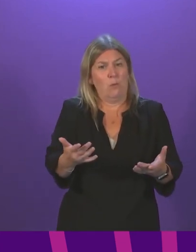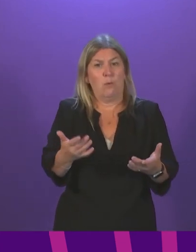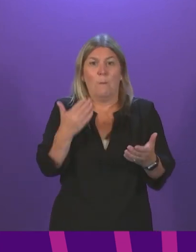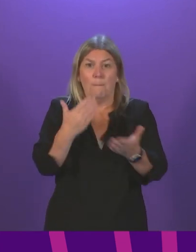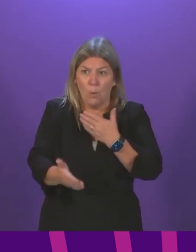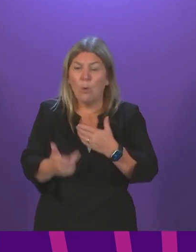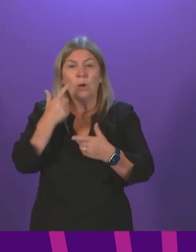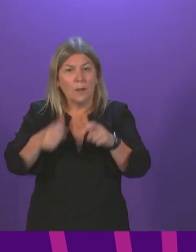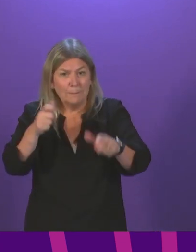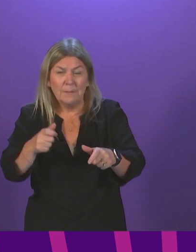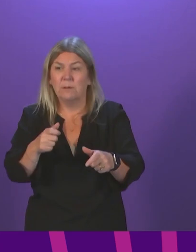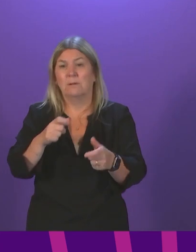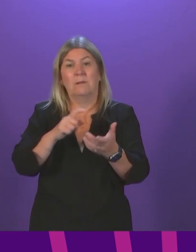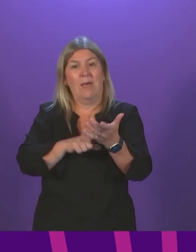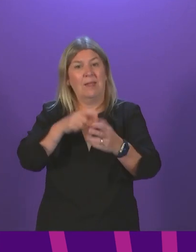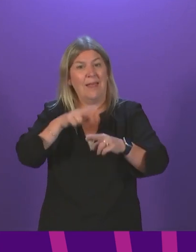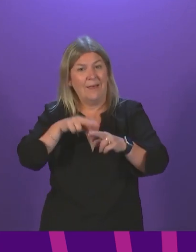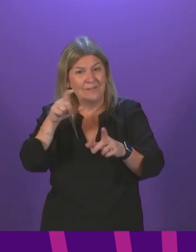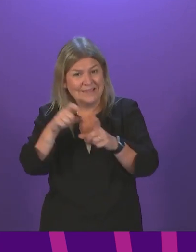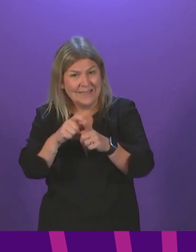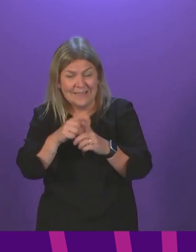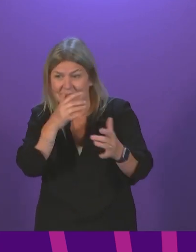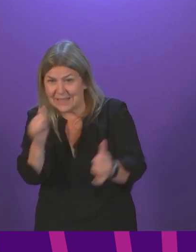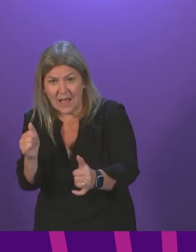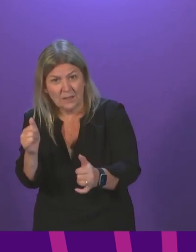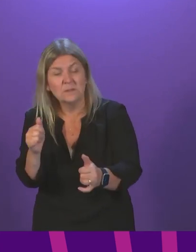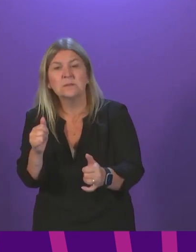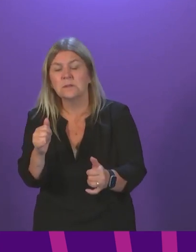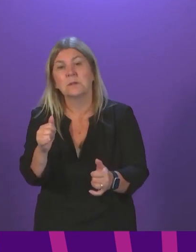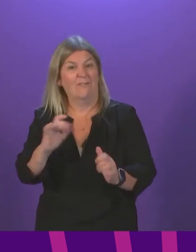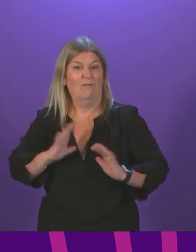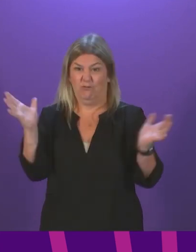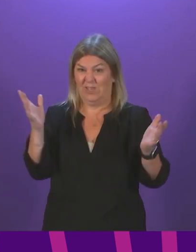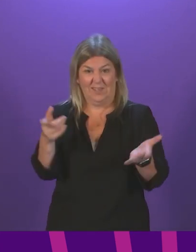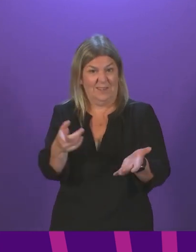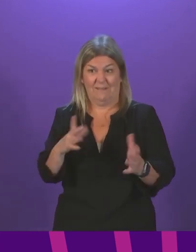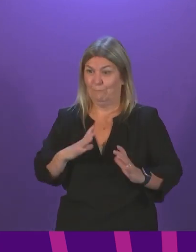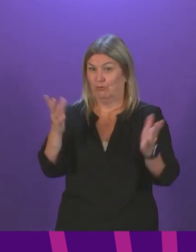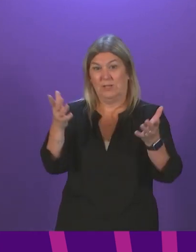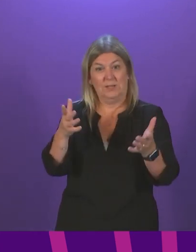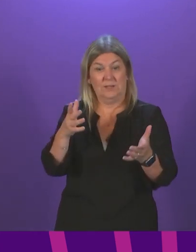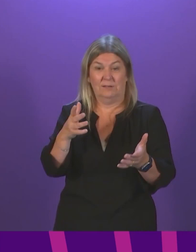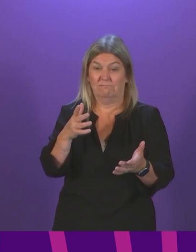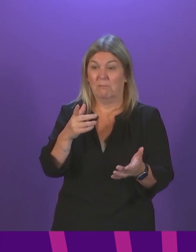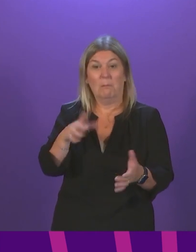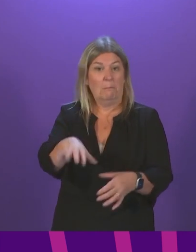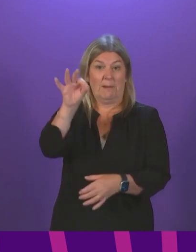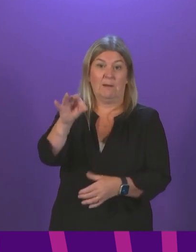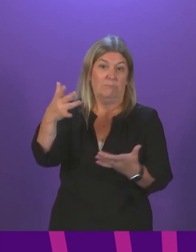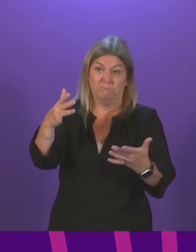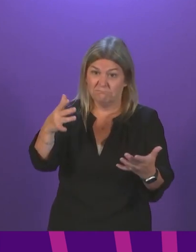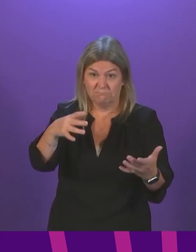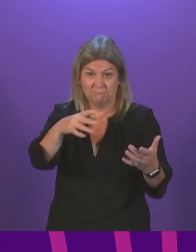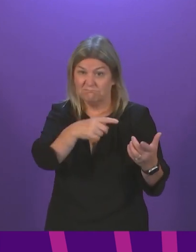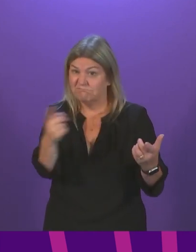young people to take LFD tests, we make these available free of charge. They are easily accessible. And I think it is incumbent